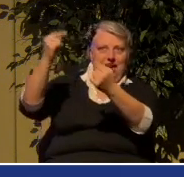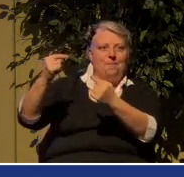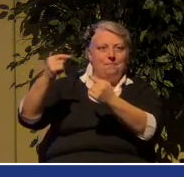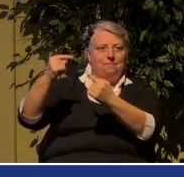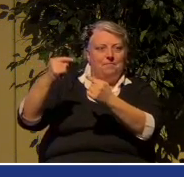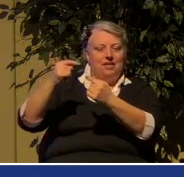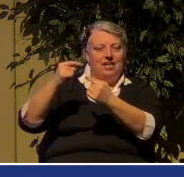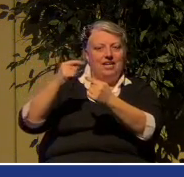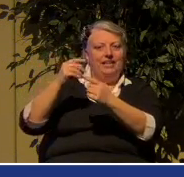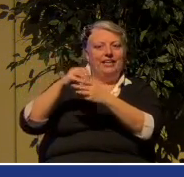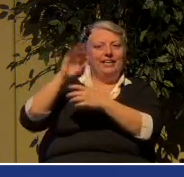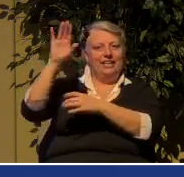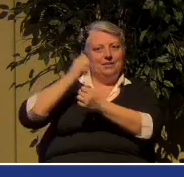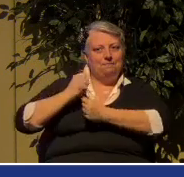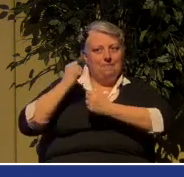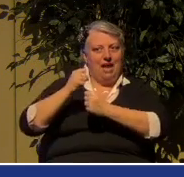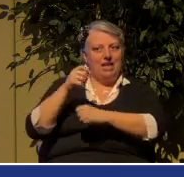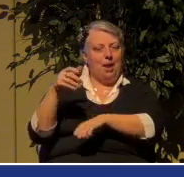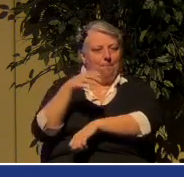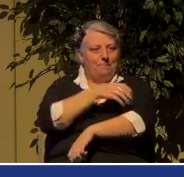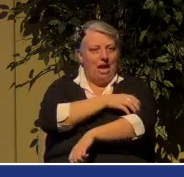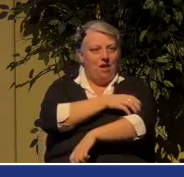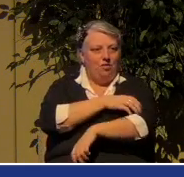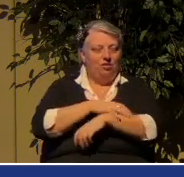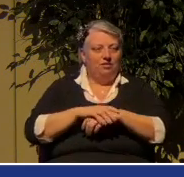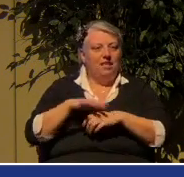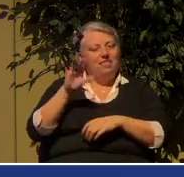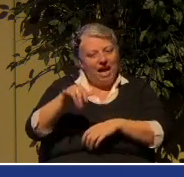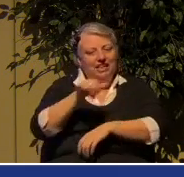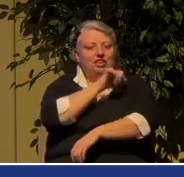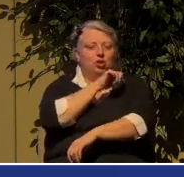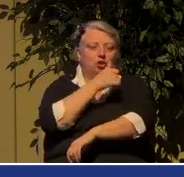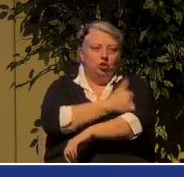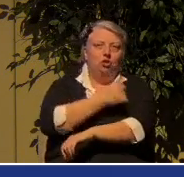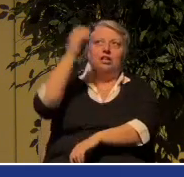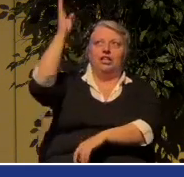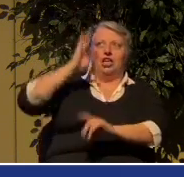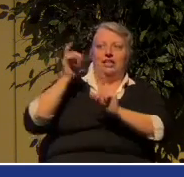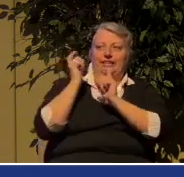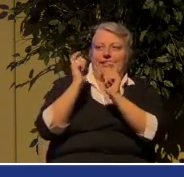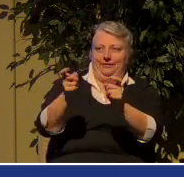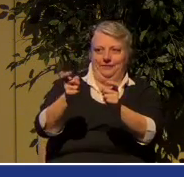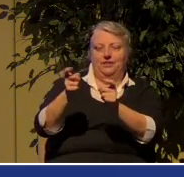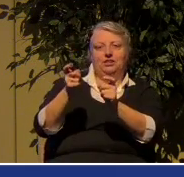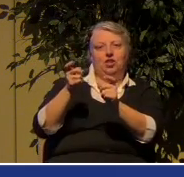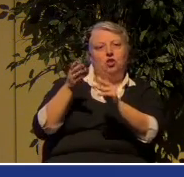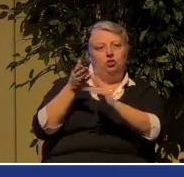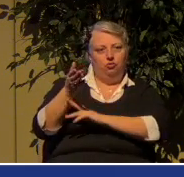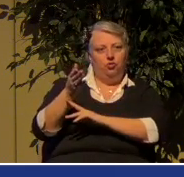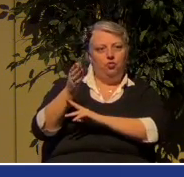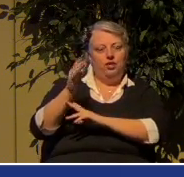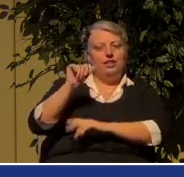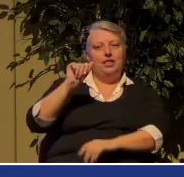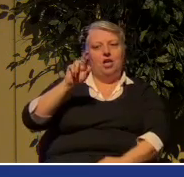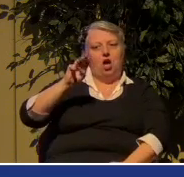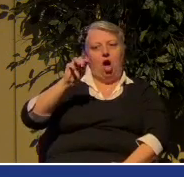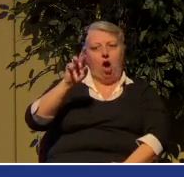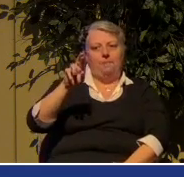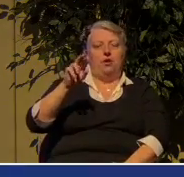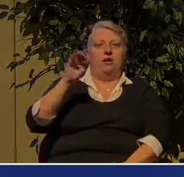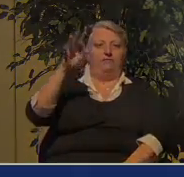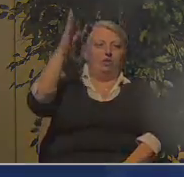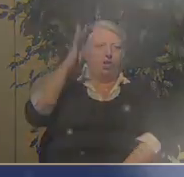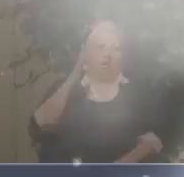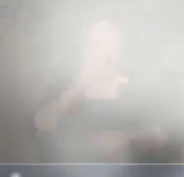authority God gives to you and to me the Jesus through the armor of God. And God's